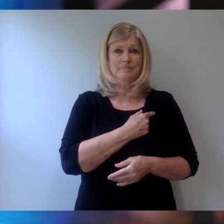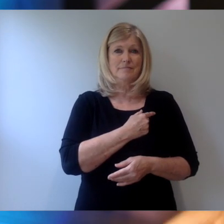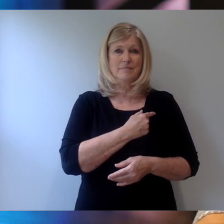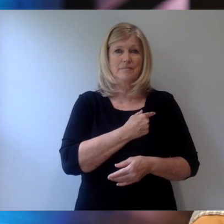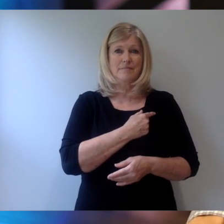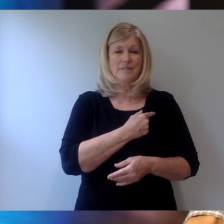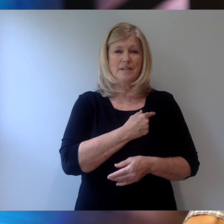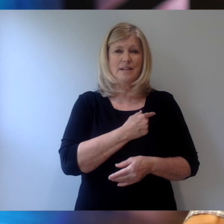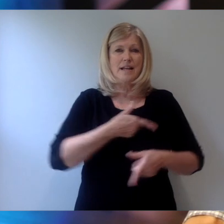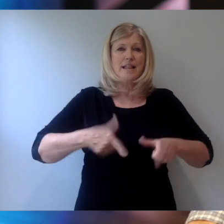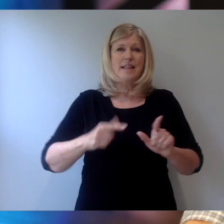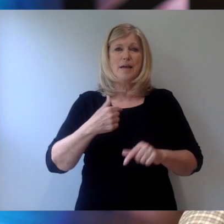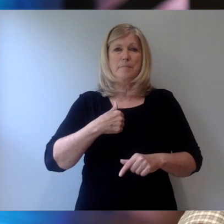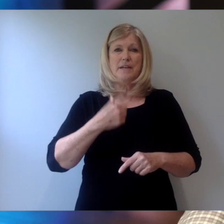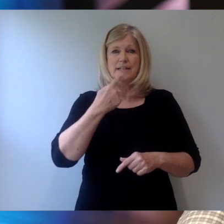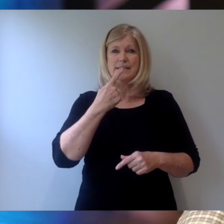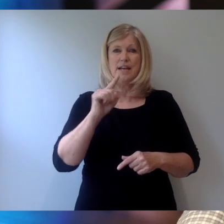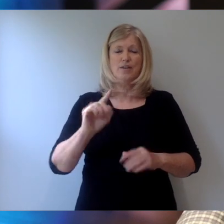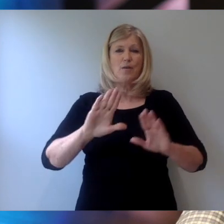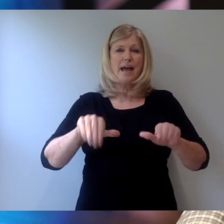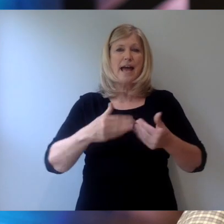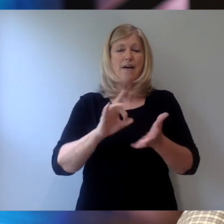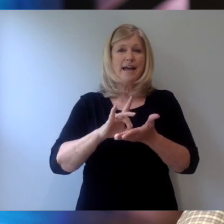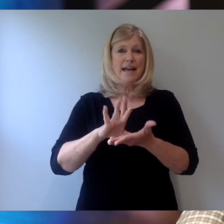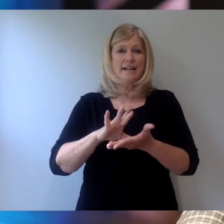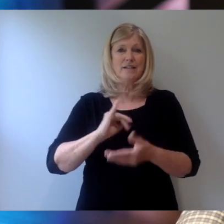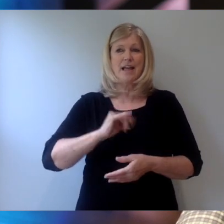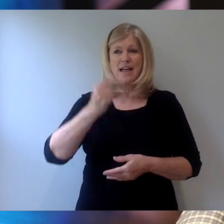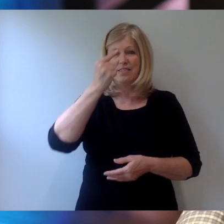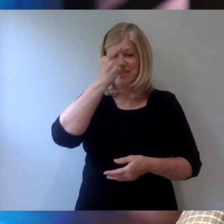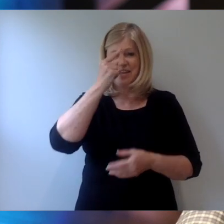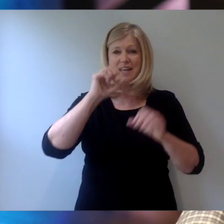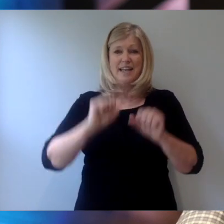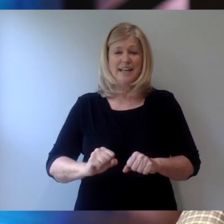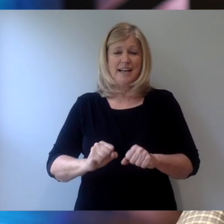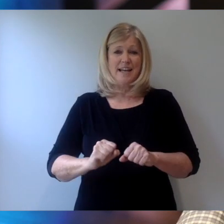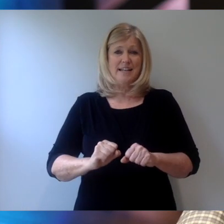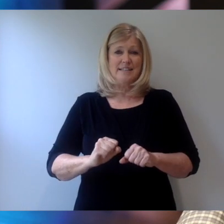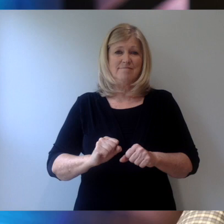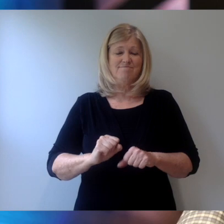Let me tell you how exile, I think, can affect churches,